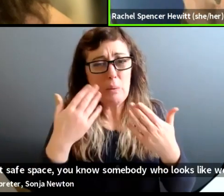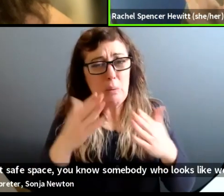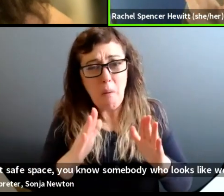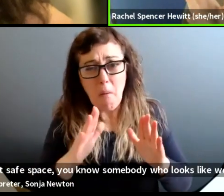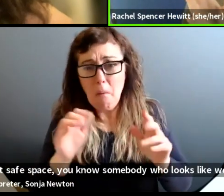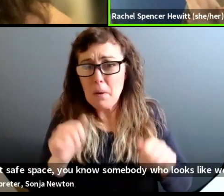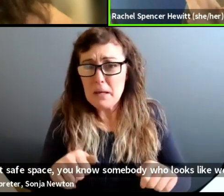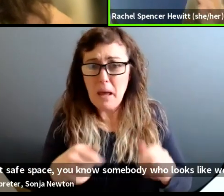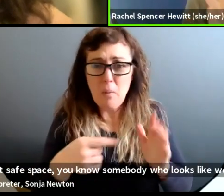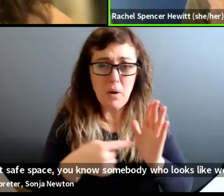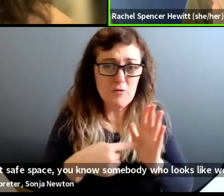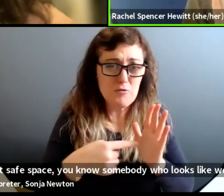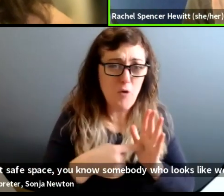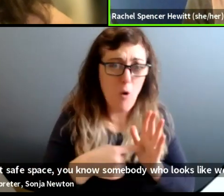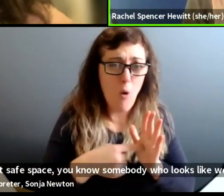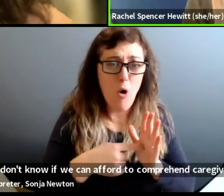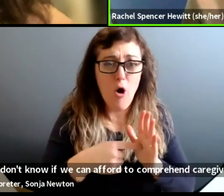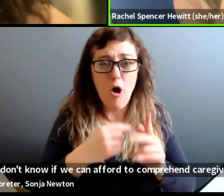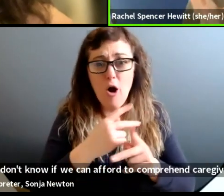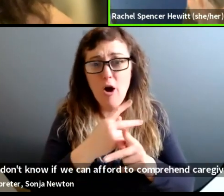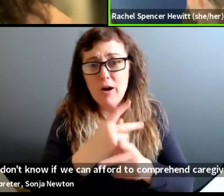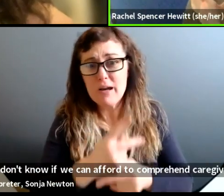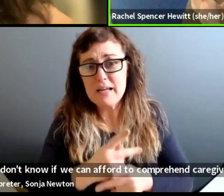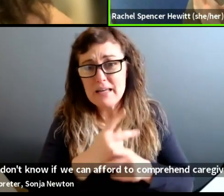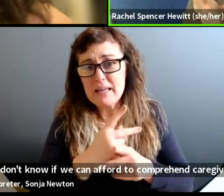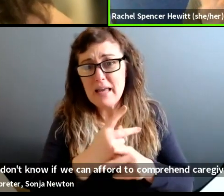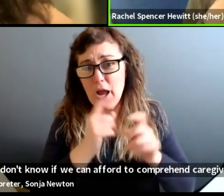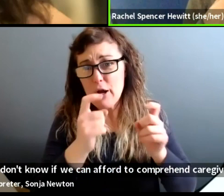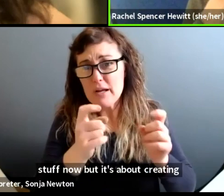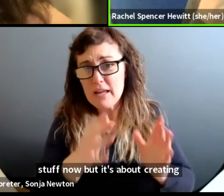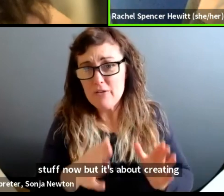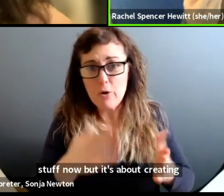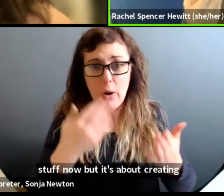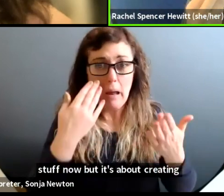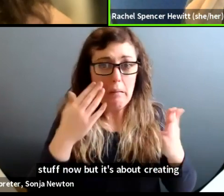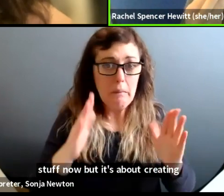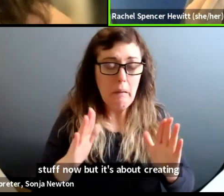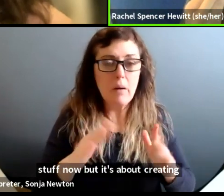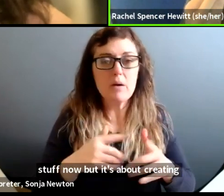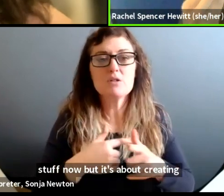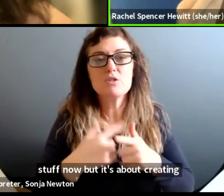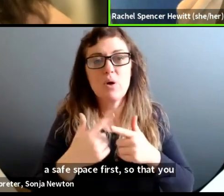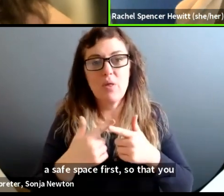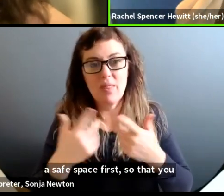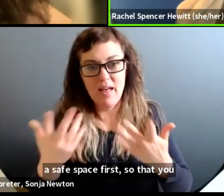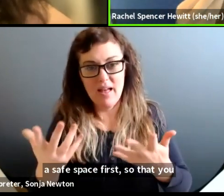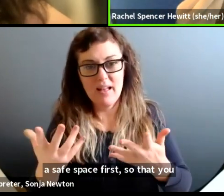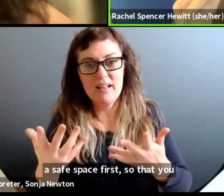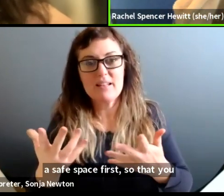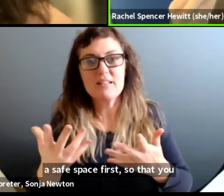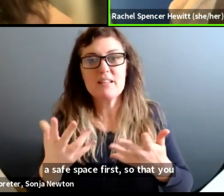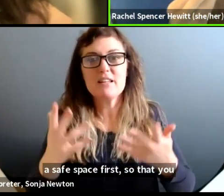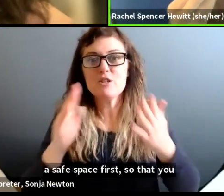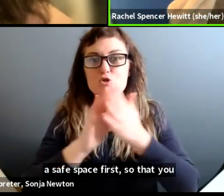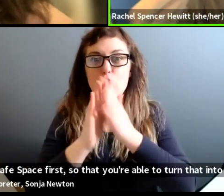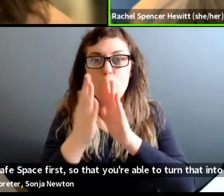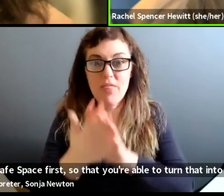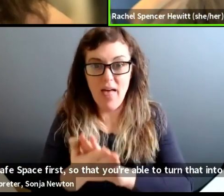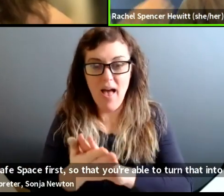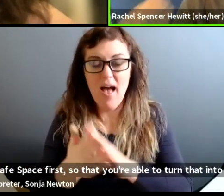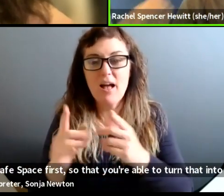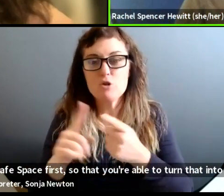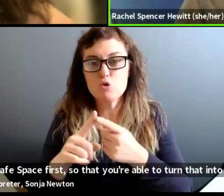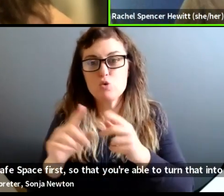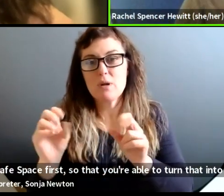comprehend caregiver stuff now, but it's about creating the safe space first so that you are able to, to turn that into an opportunity to make an